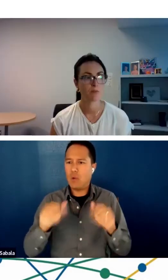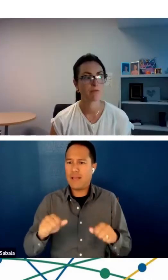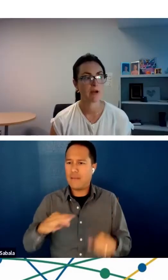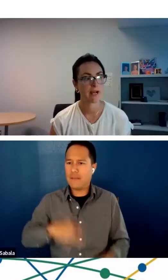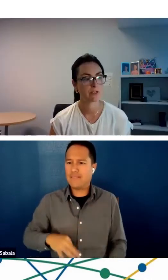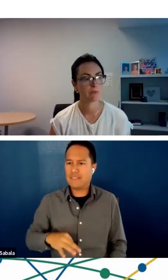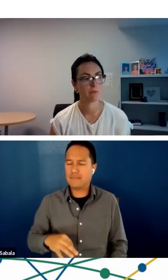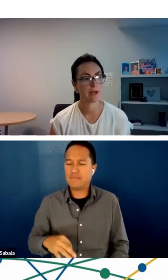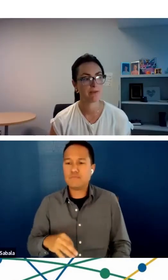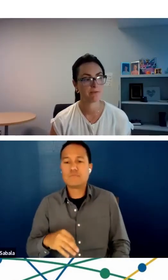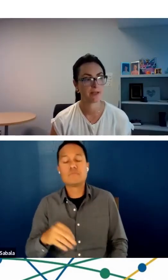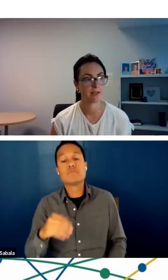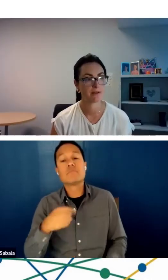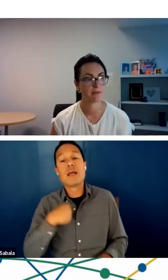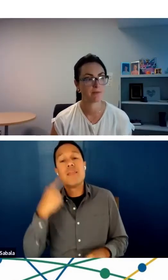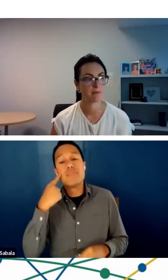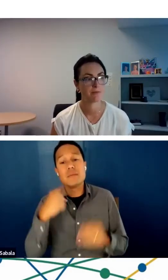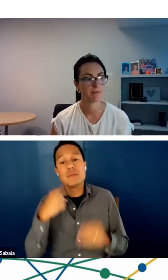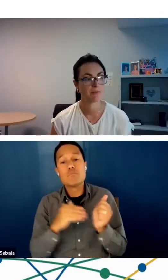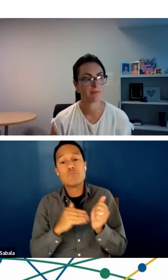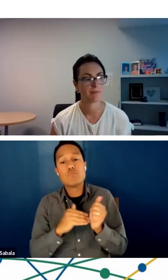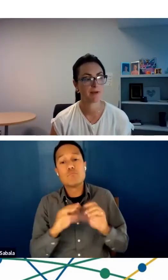I think providers would benefit